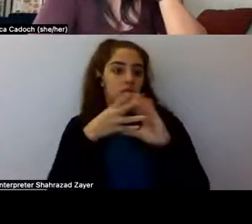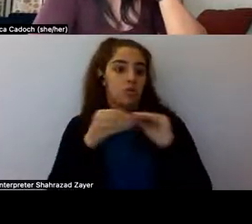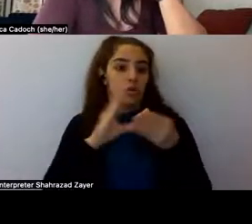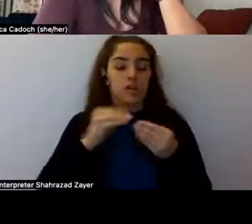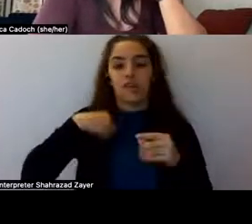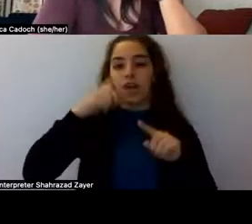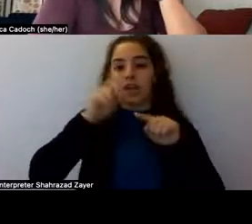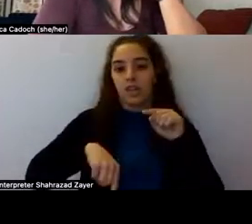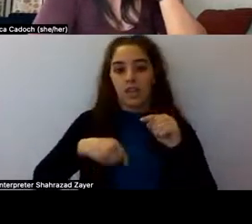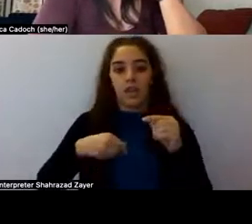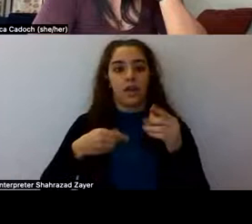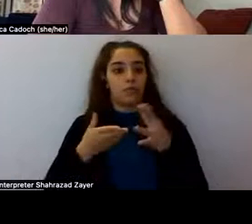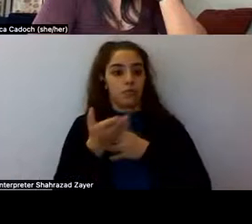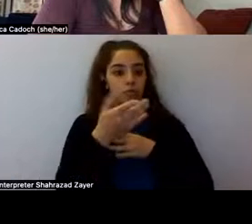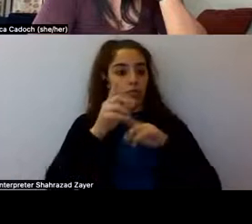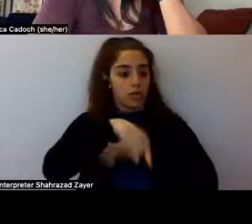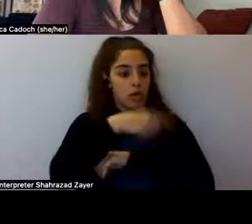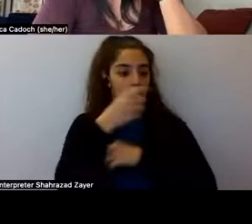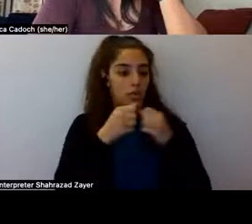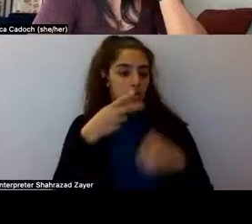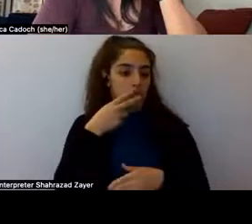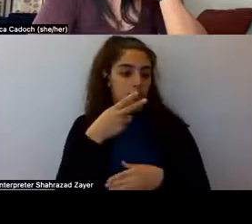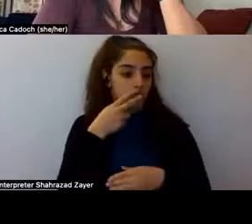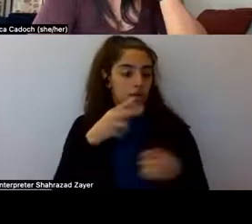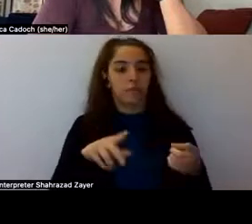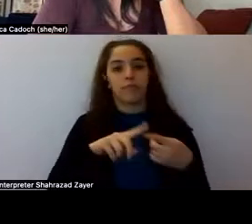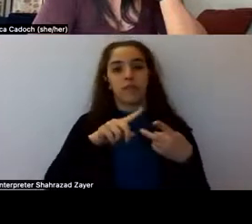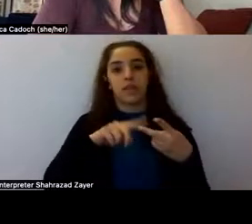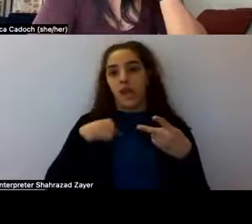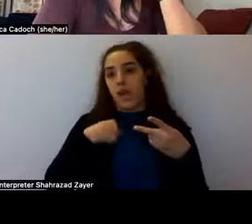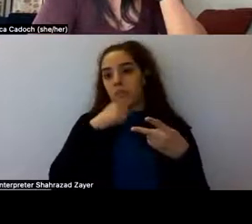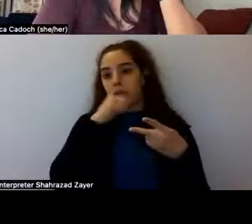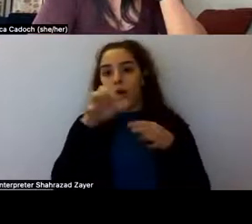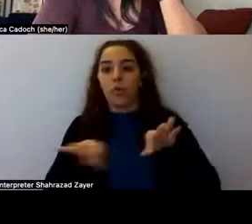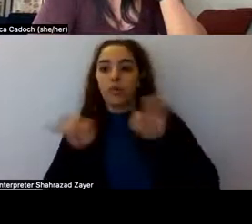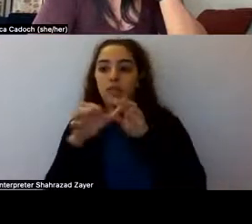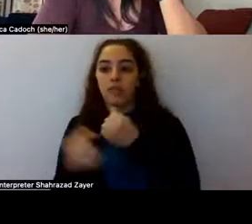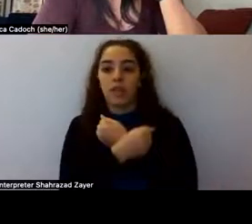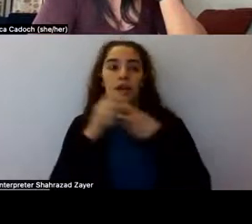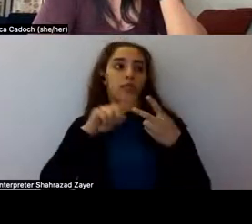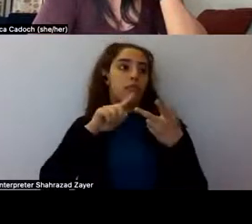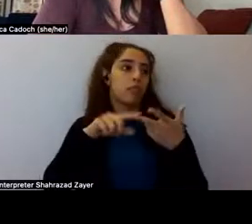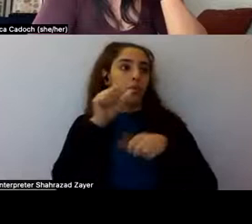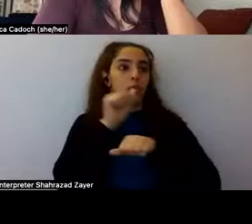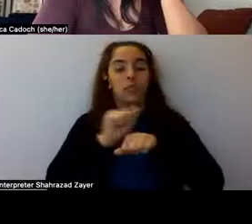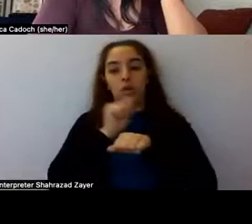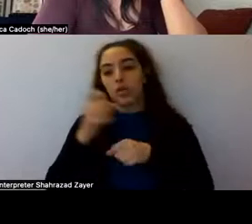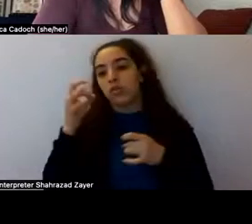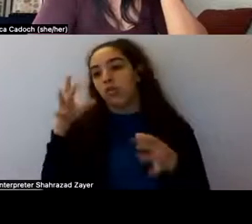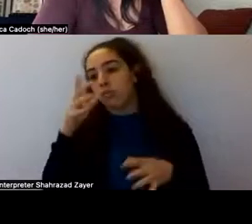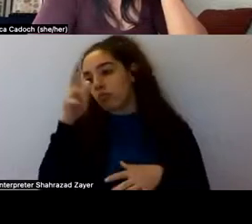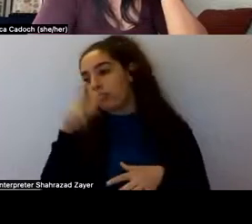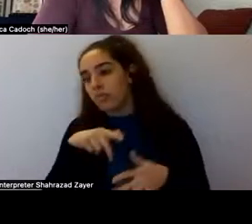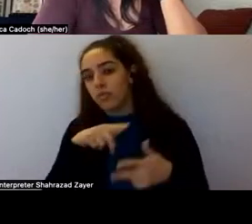uh, I'm unworthy of love. Uh, my work is shit, you know, um, these kinds of, uh, evidence